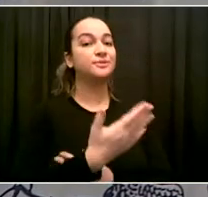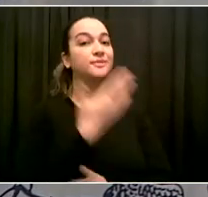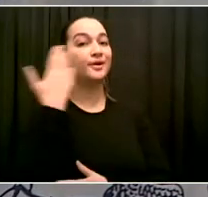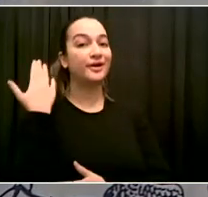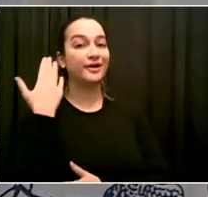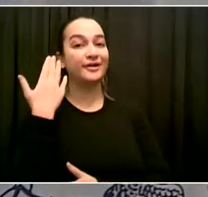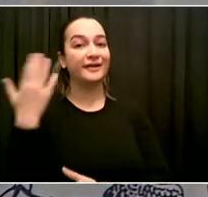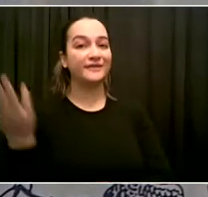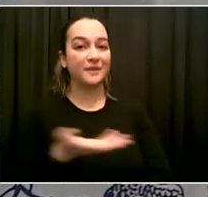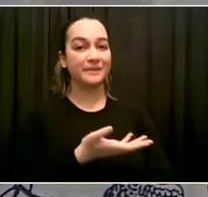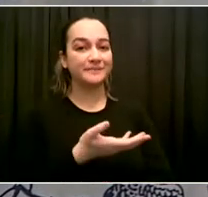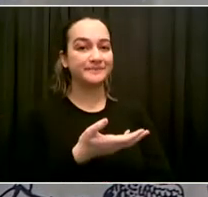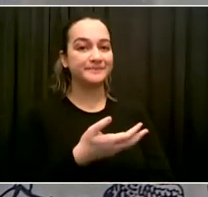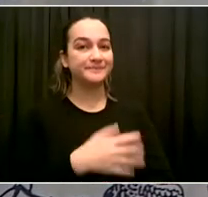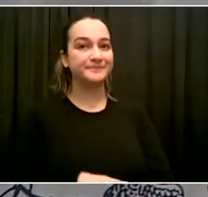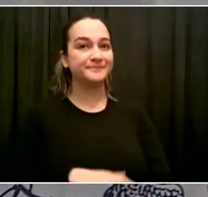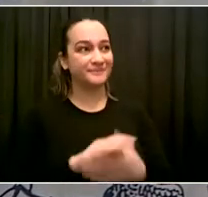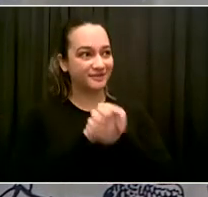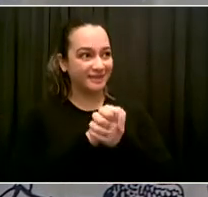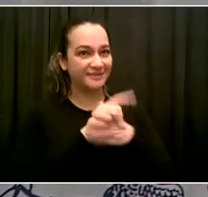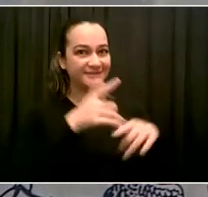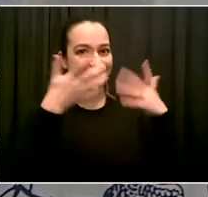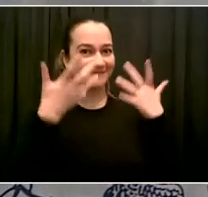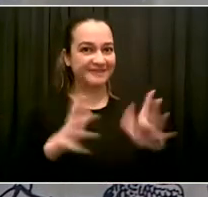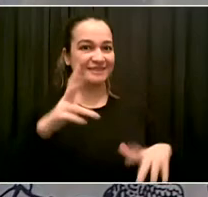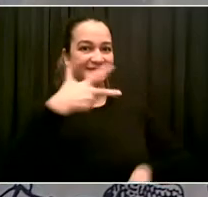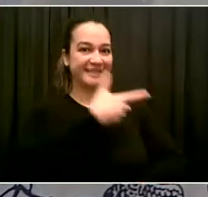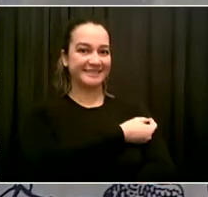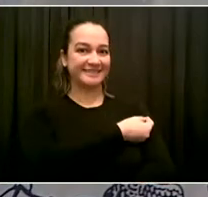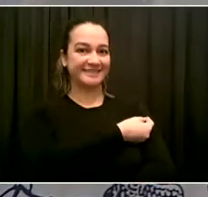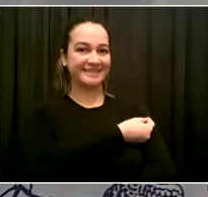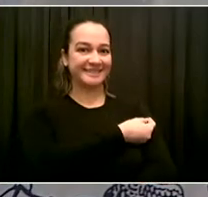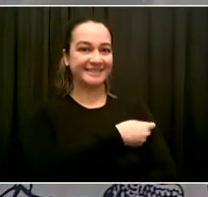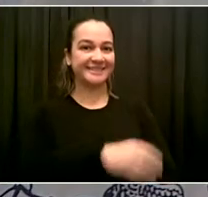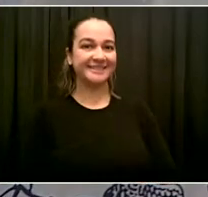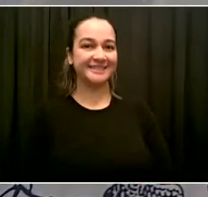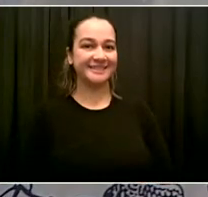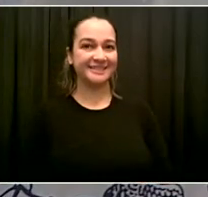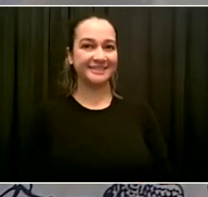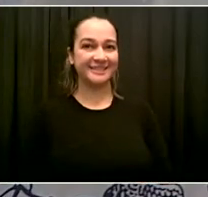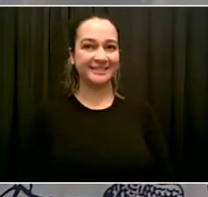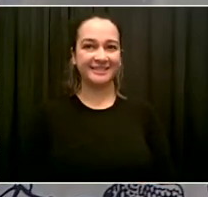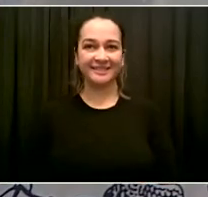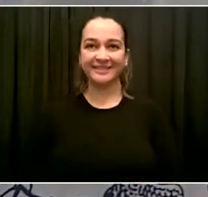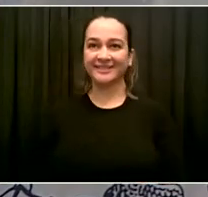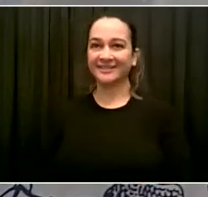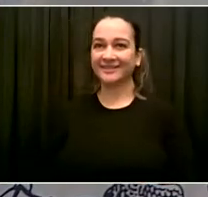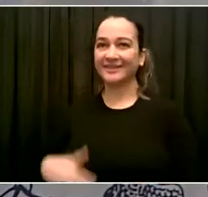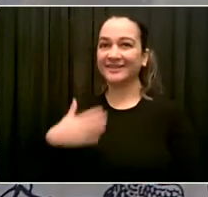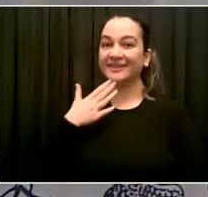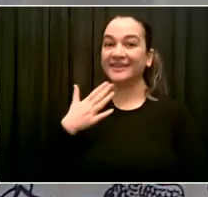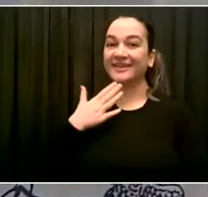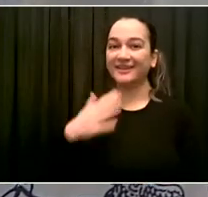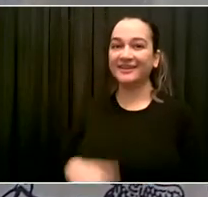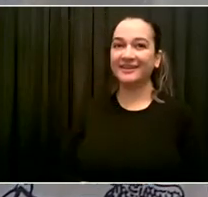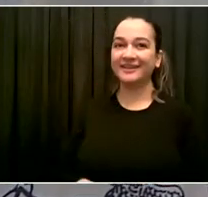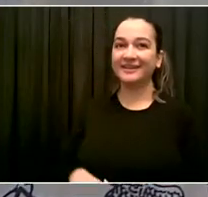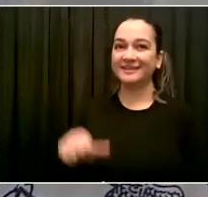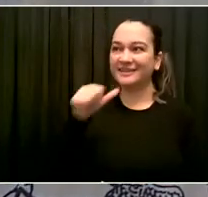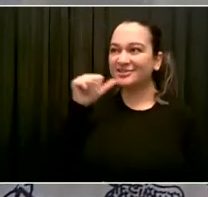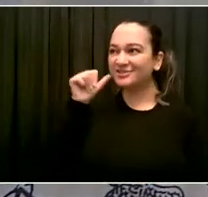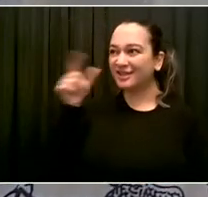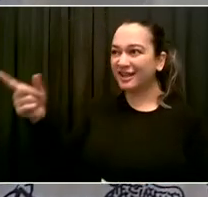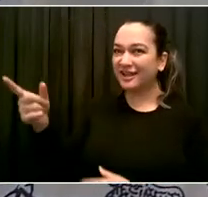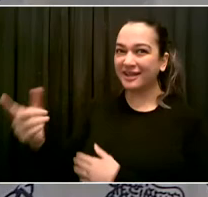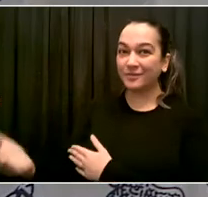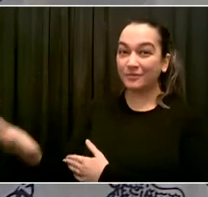intrepid reporter. You were there at 630 in the morning yesterday. I was impressed. Yeah. Thank you. I wouldn't have missed it. Very different vibe this